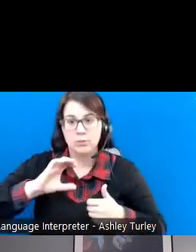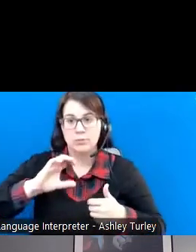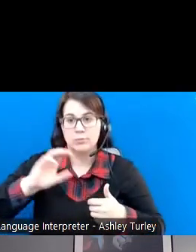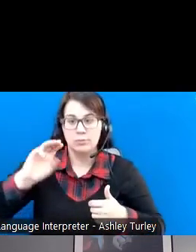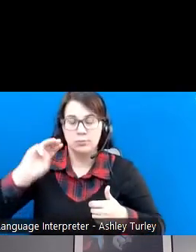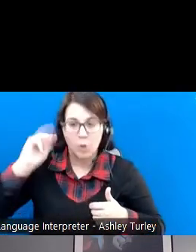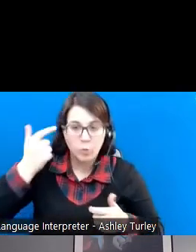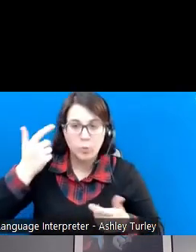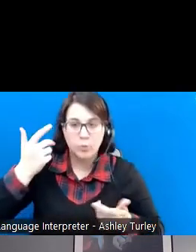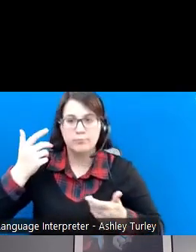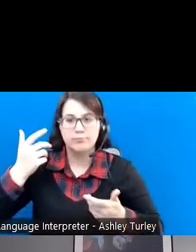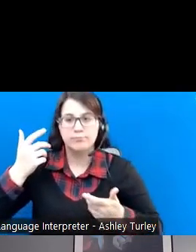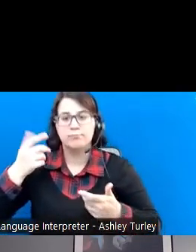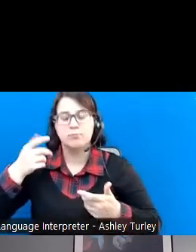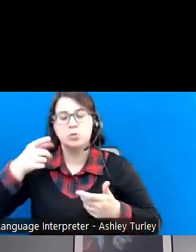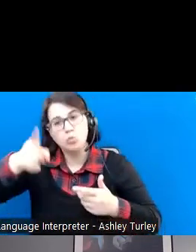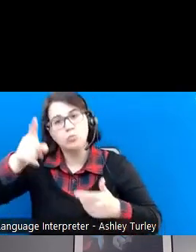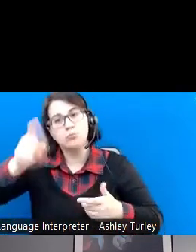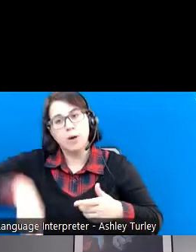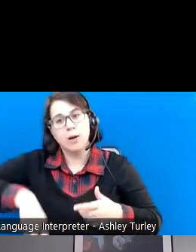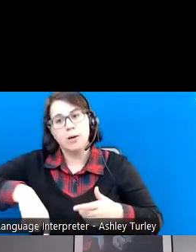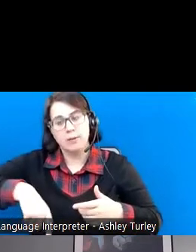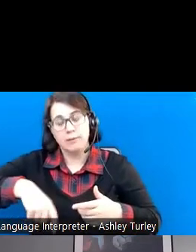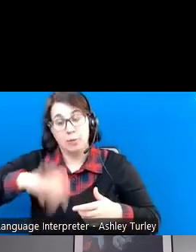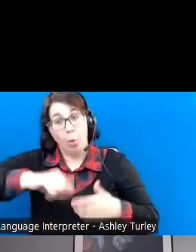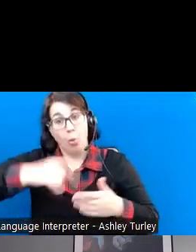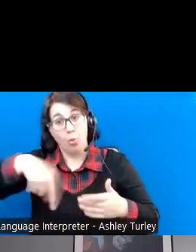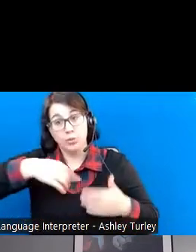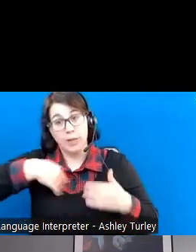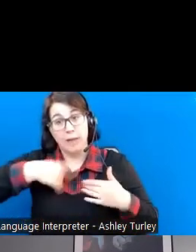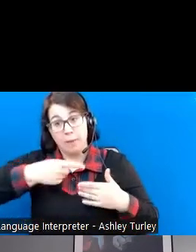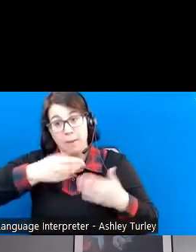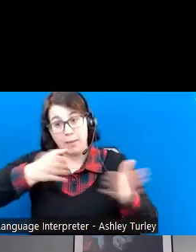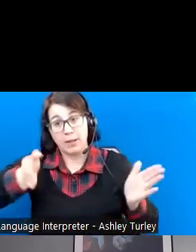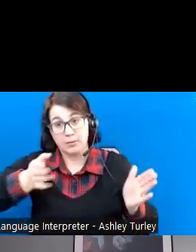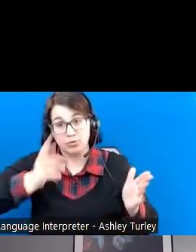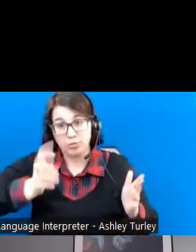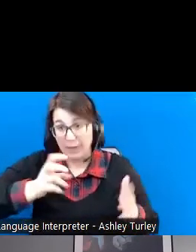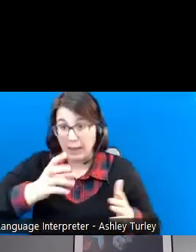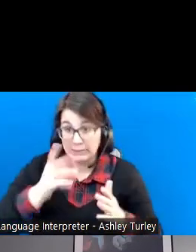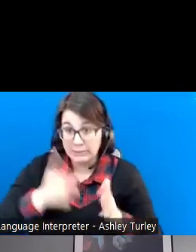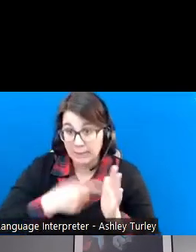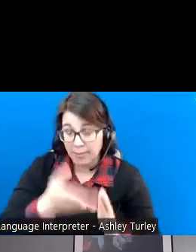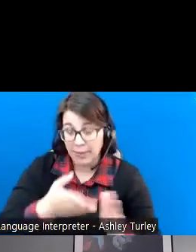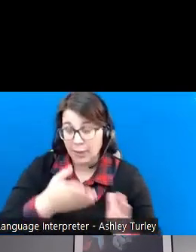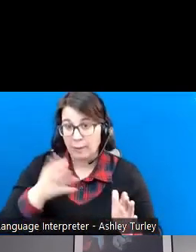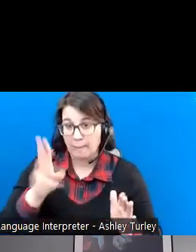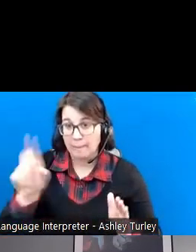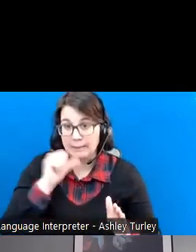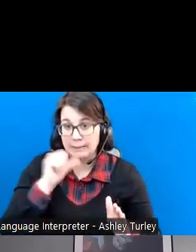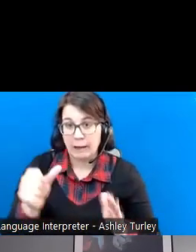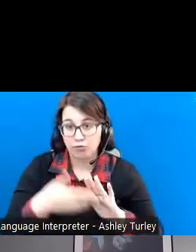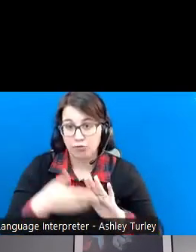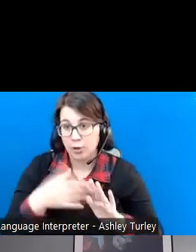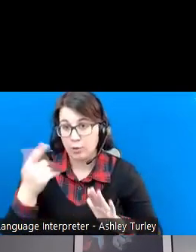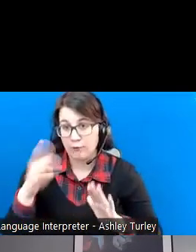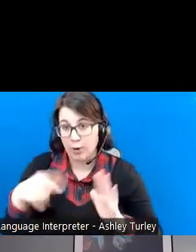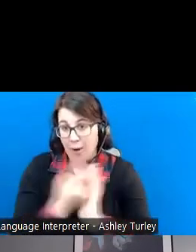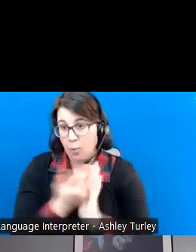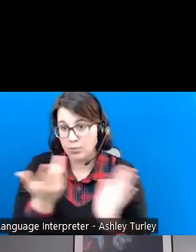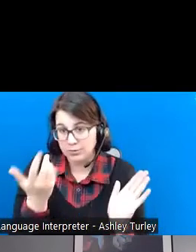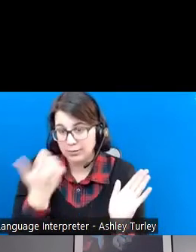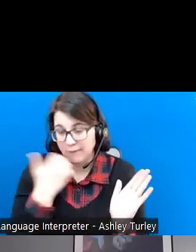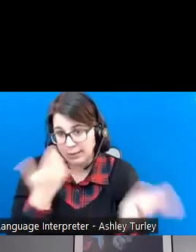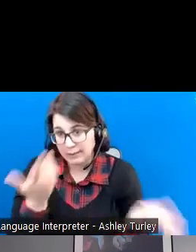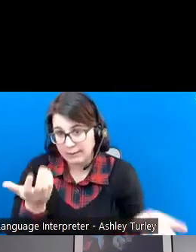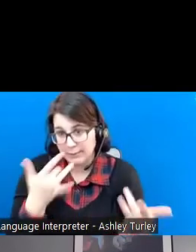that do have public transportation. And even those cities, you know, the bus is not running 24-7 typically. So we do have to